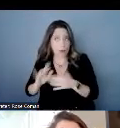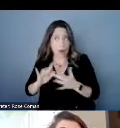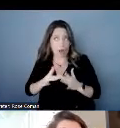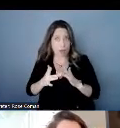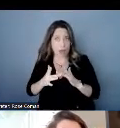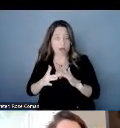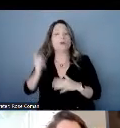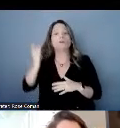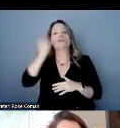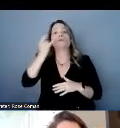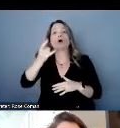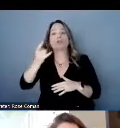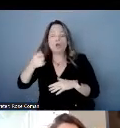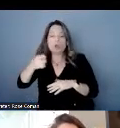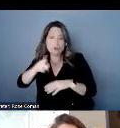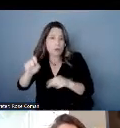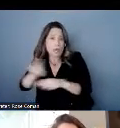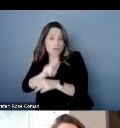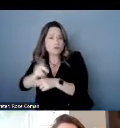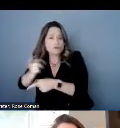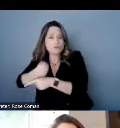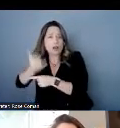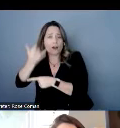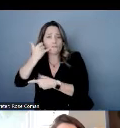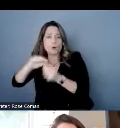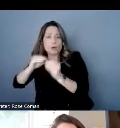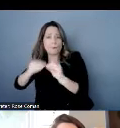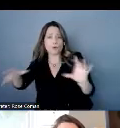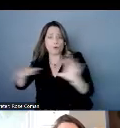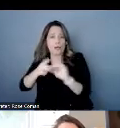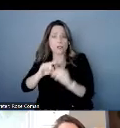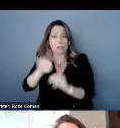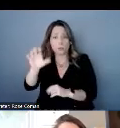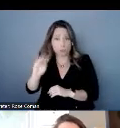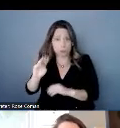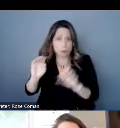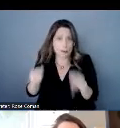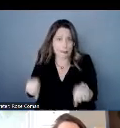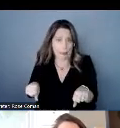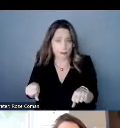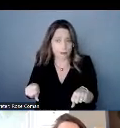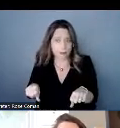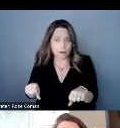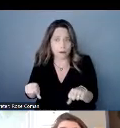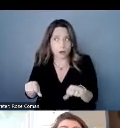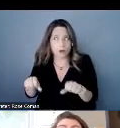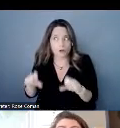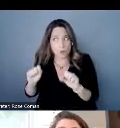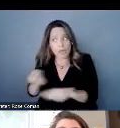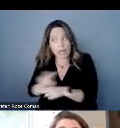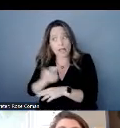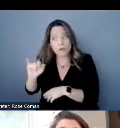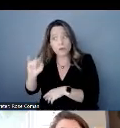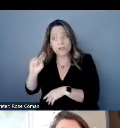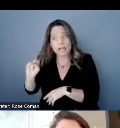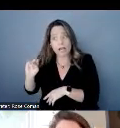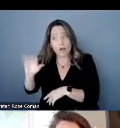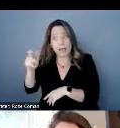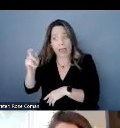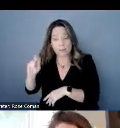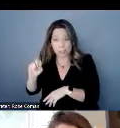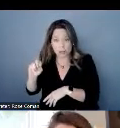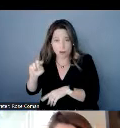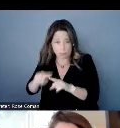and there's a dial in you can use no captions but should you if you're calling into a call with an employer that will